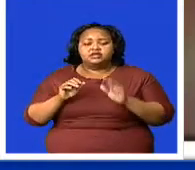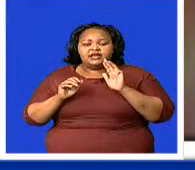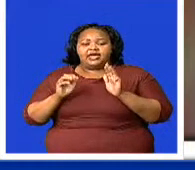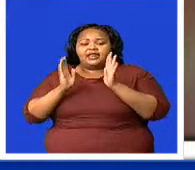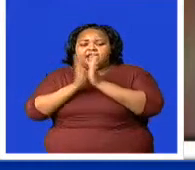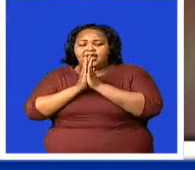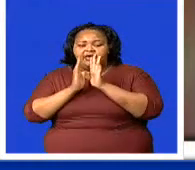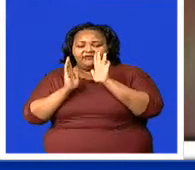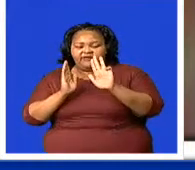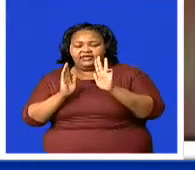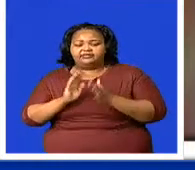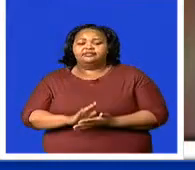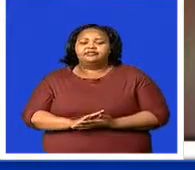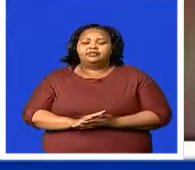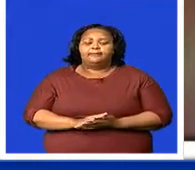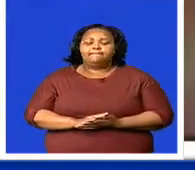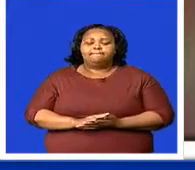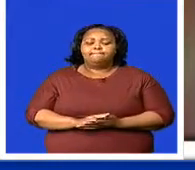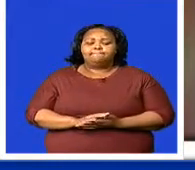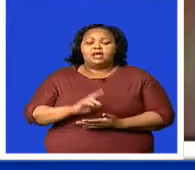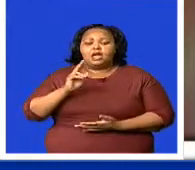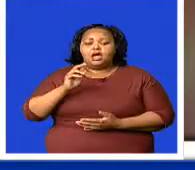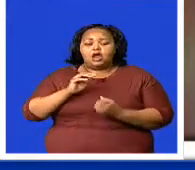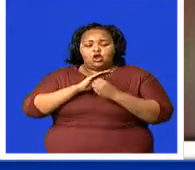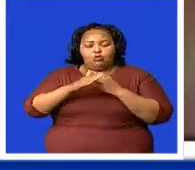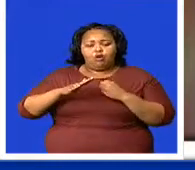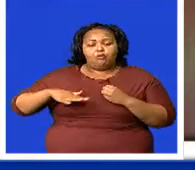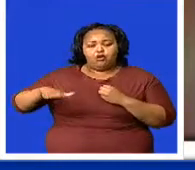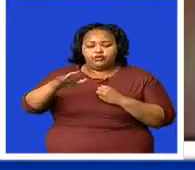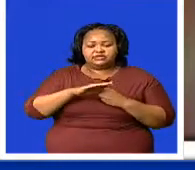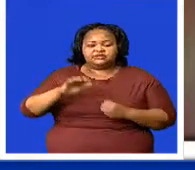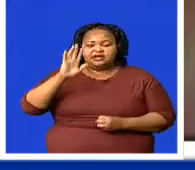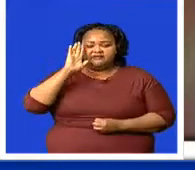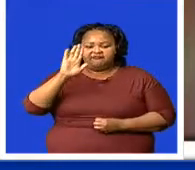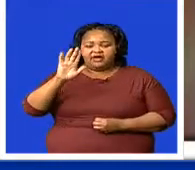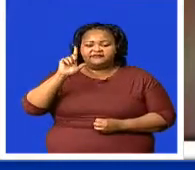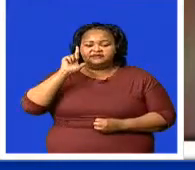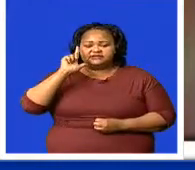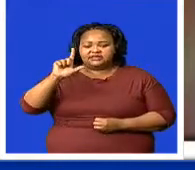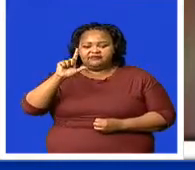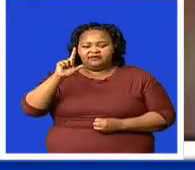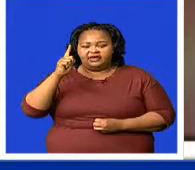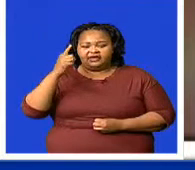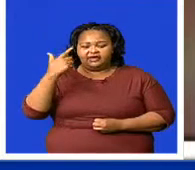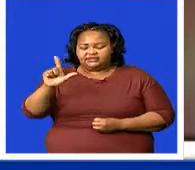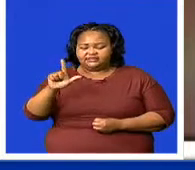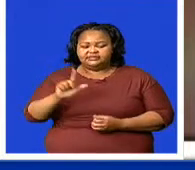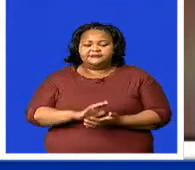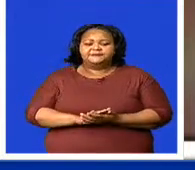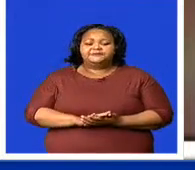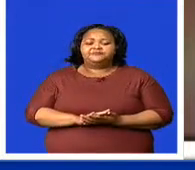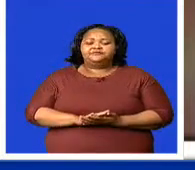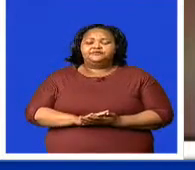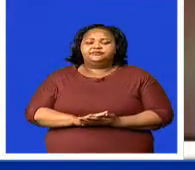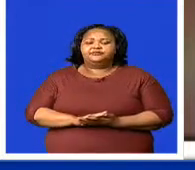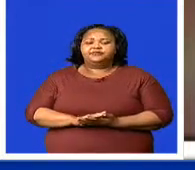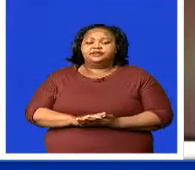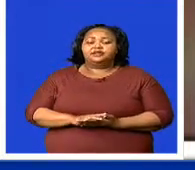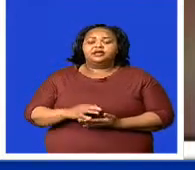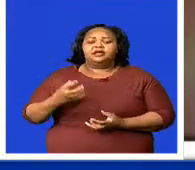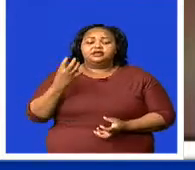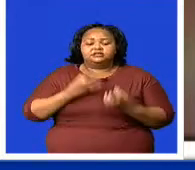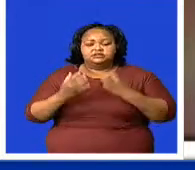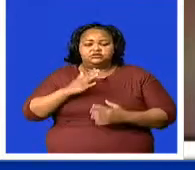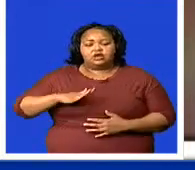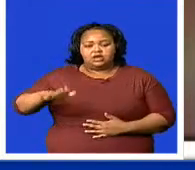cases. Lubombo region has 570 cases, while Shizaluni region has